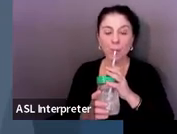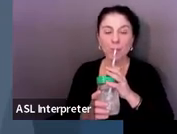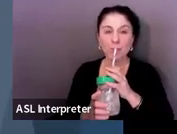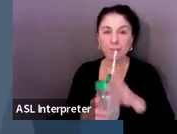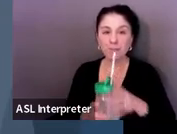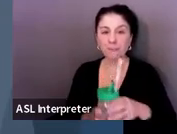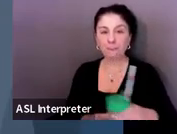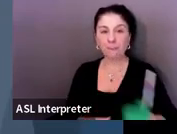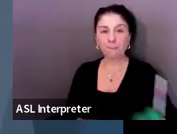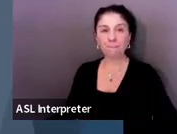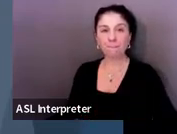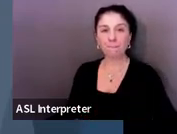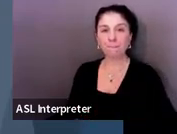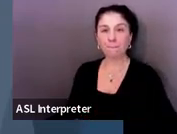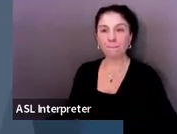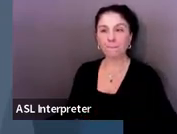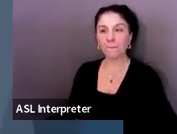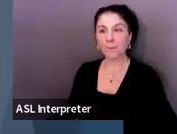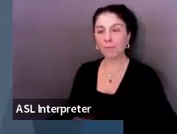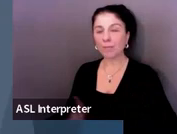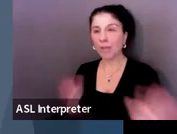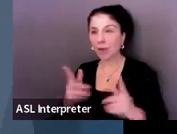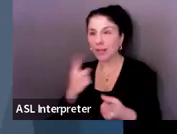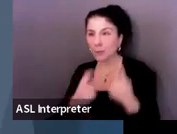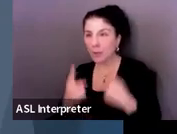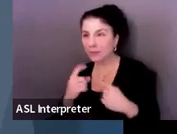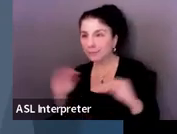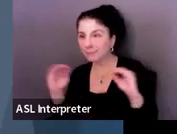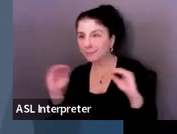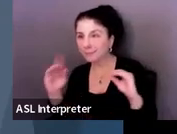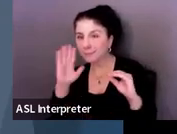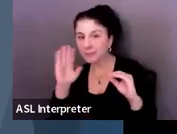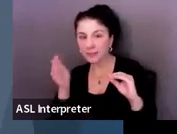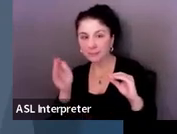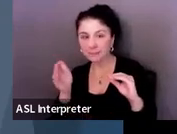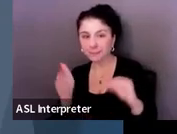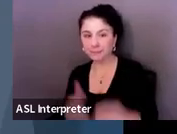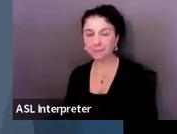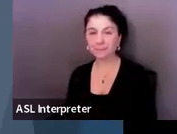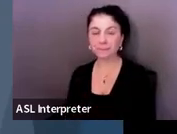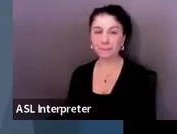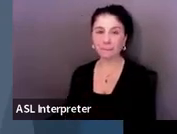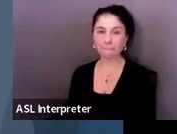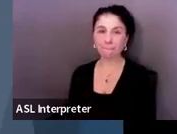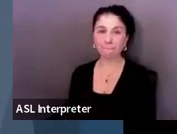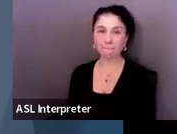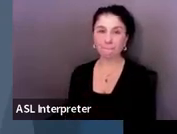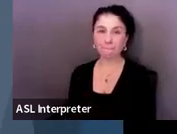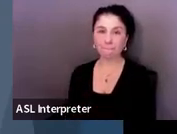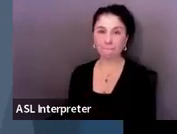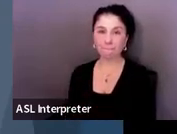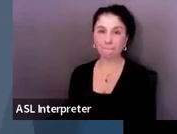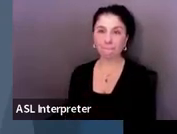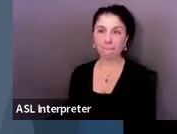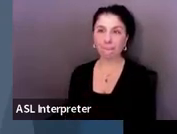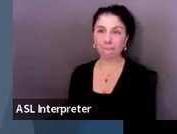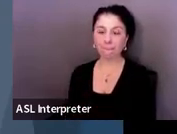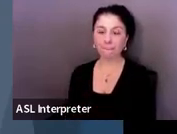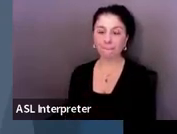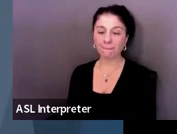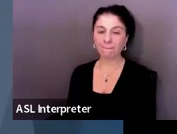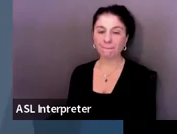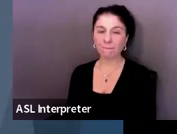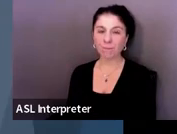And I already asked if there are any questions. So I'm pretty sure there still aren't any. And these are